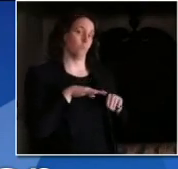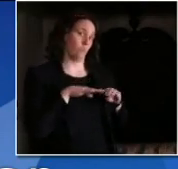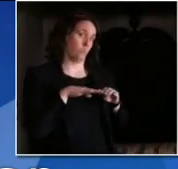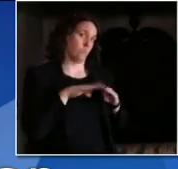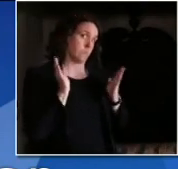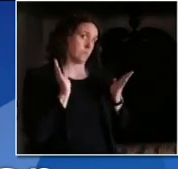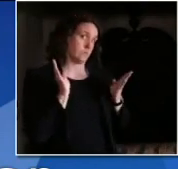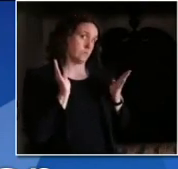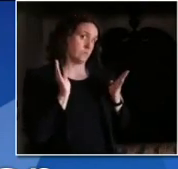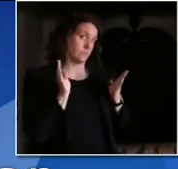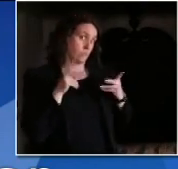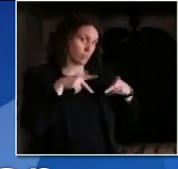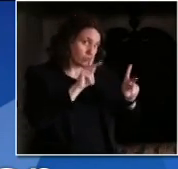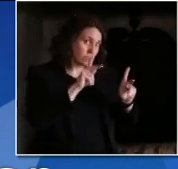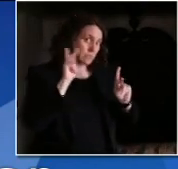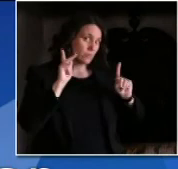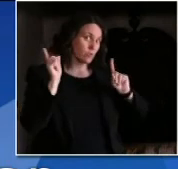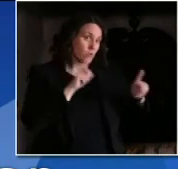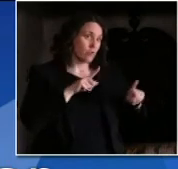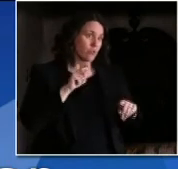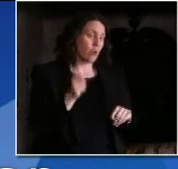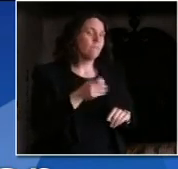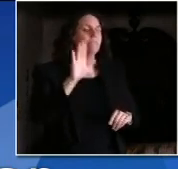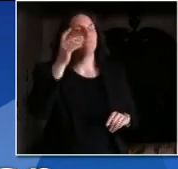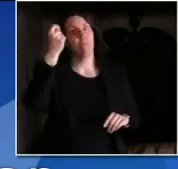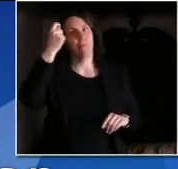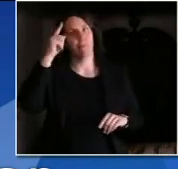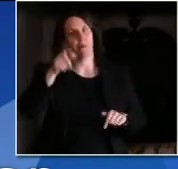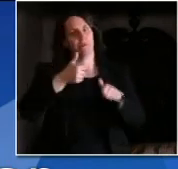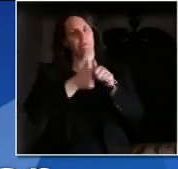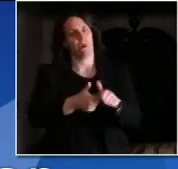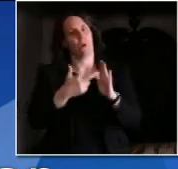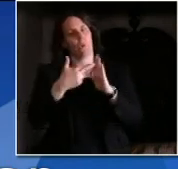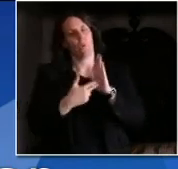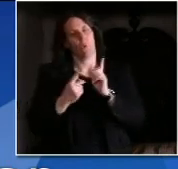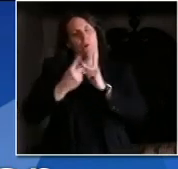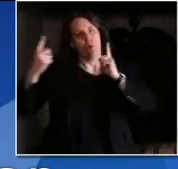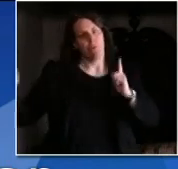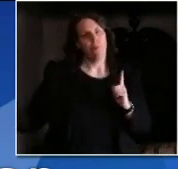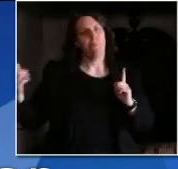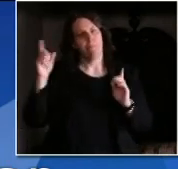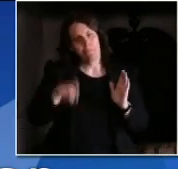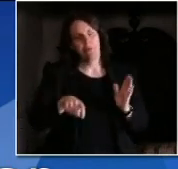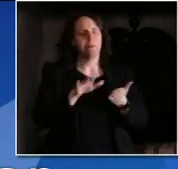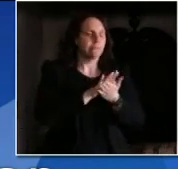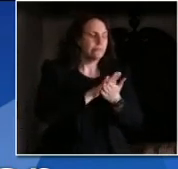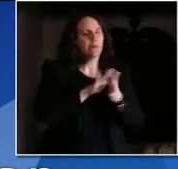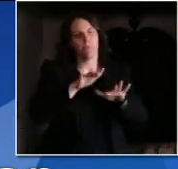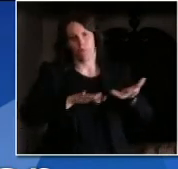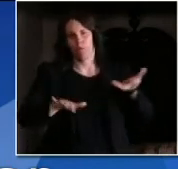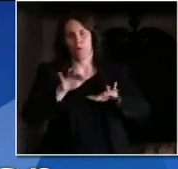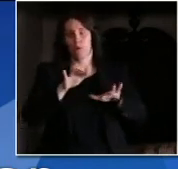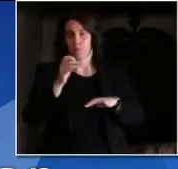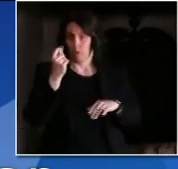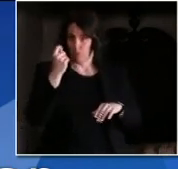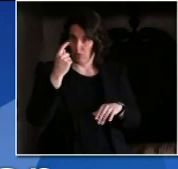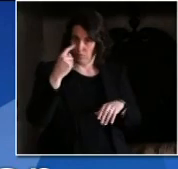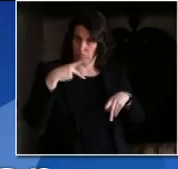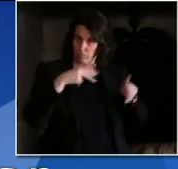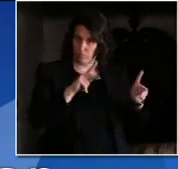a few conditions. I'm wondering what has changed since the original safer at home order